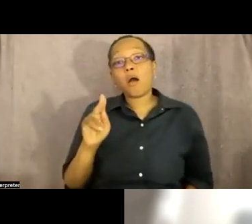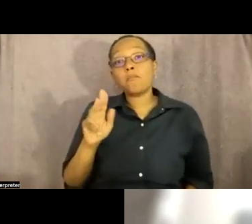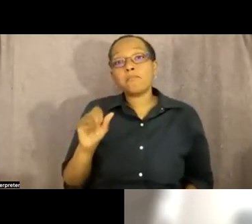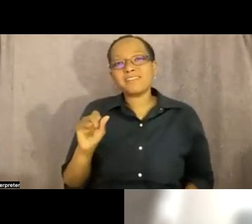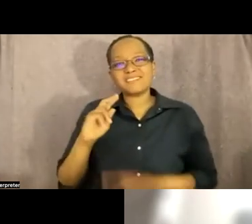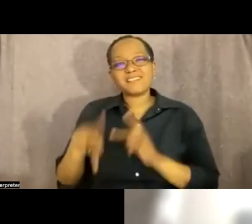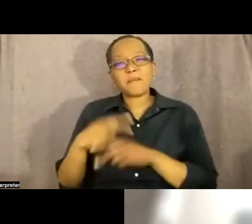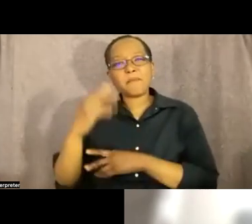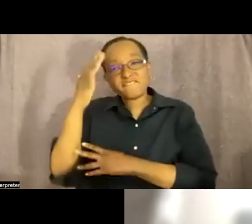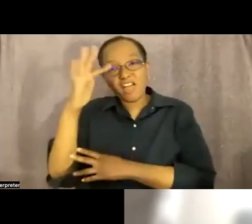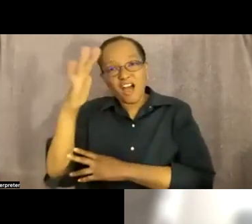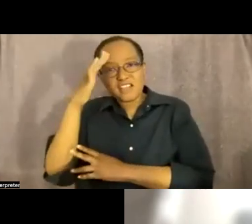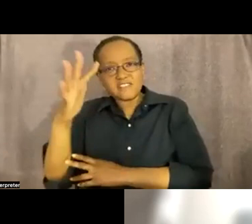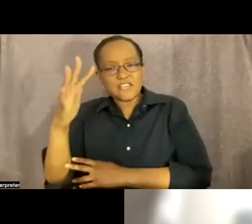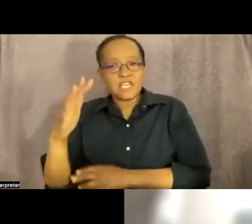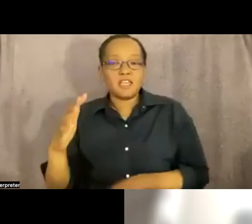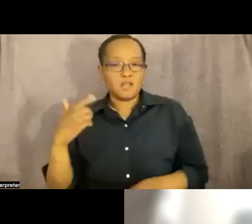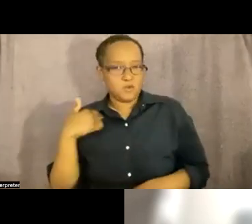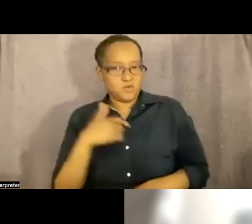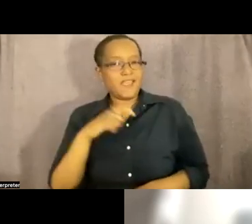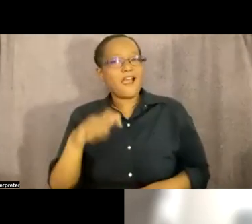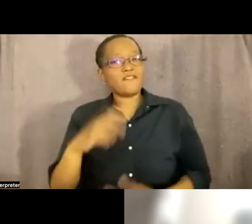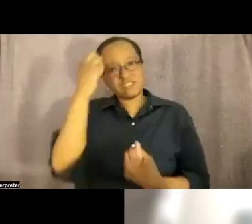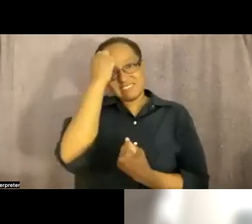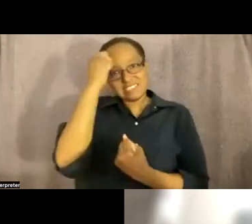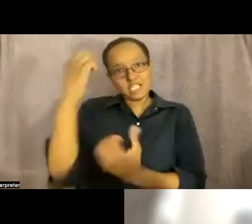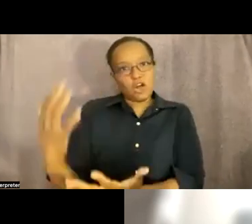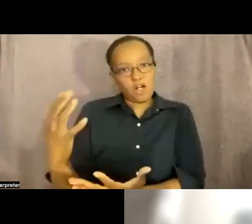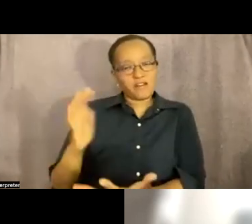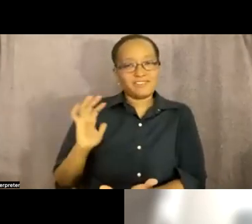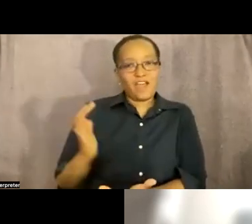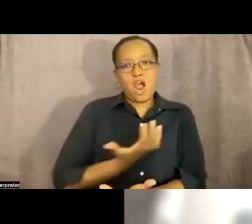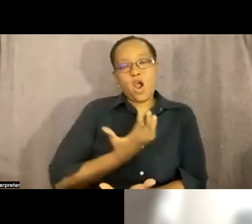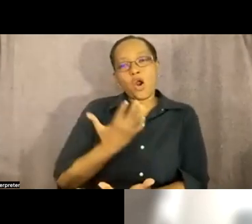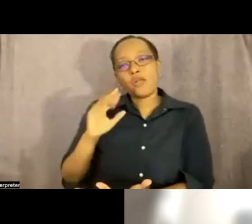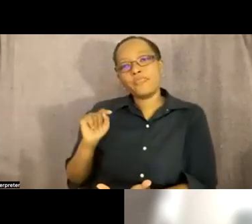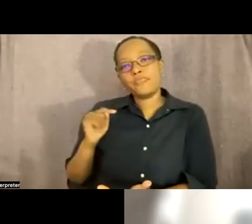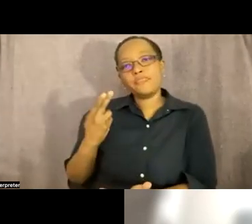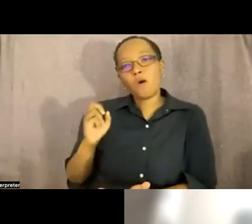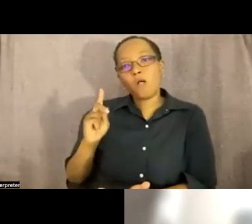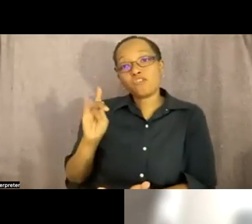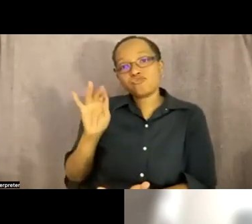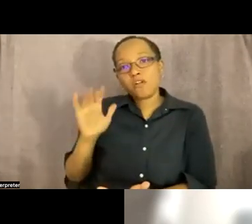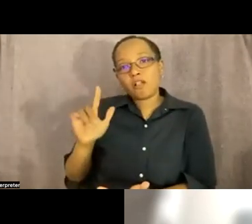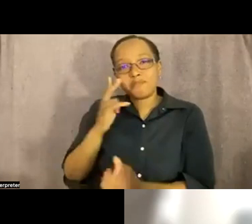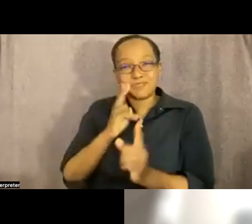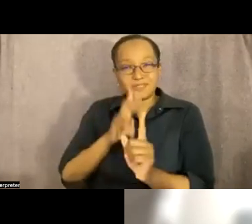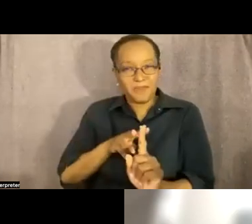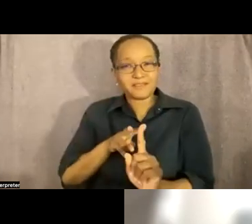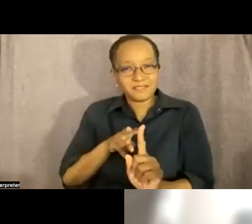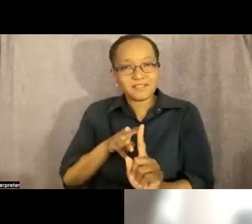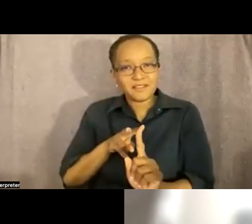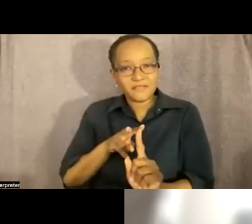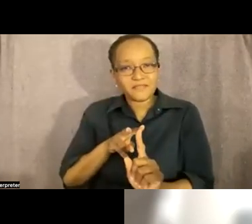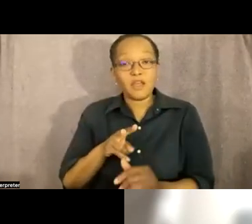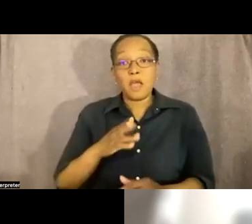right uh we have to decolonize our theology um i still believe in uh